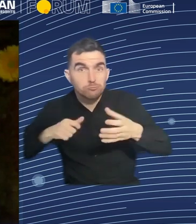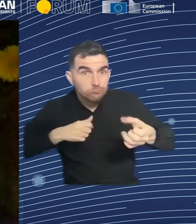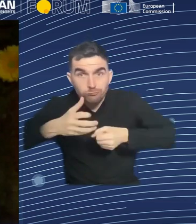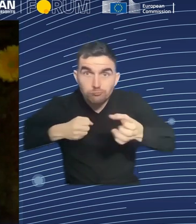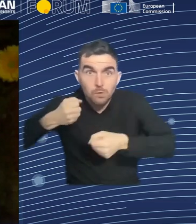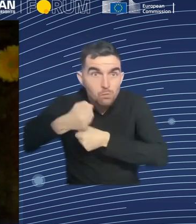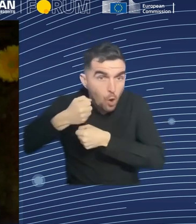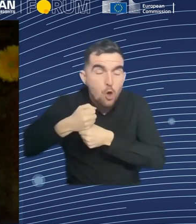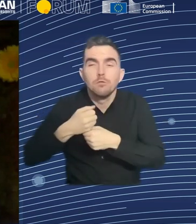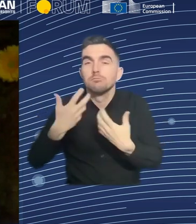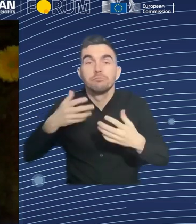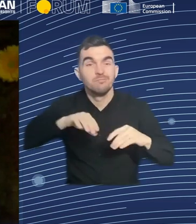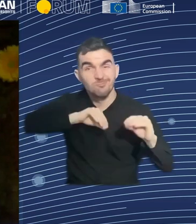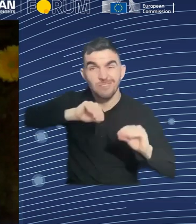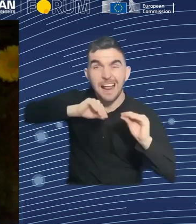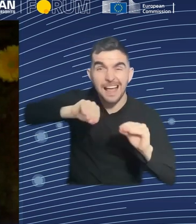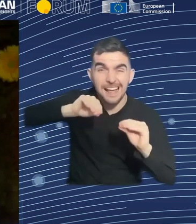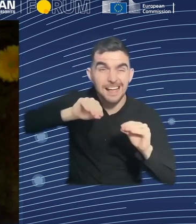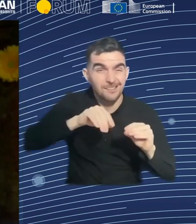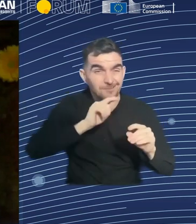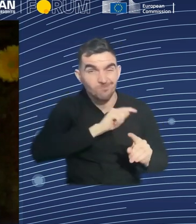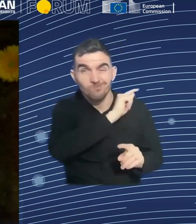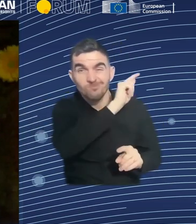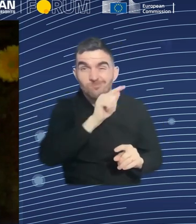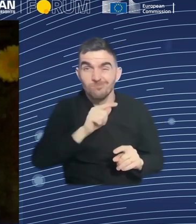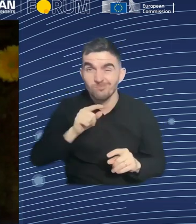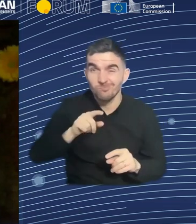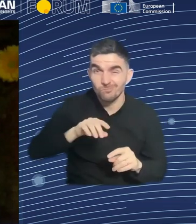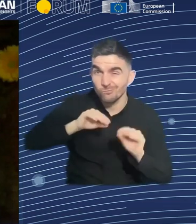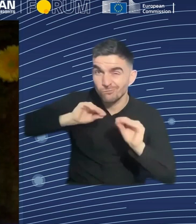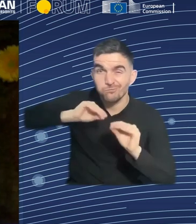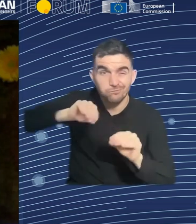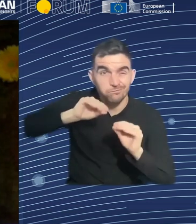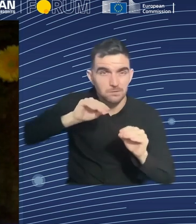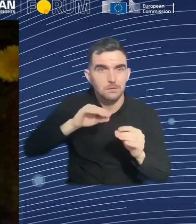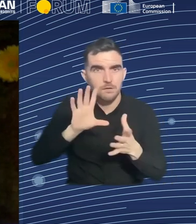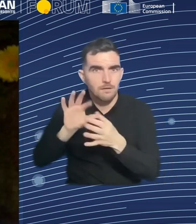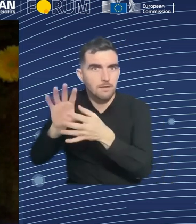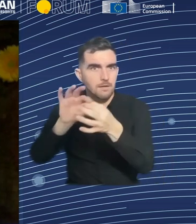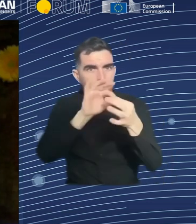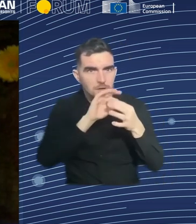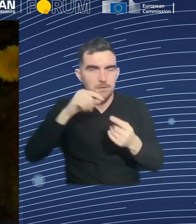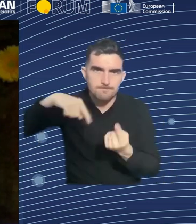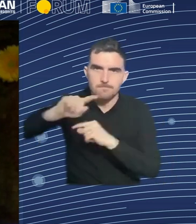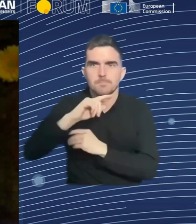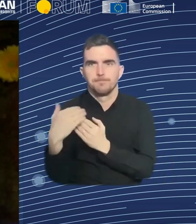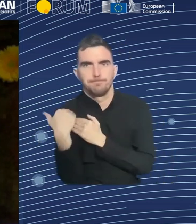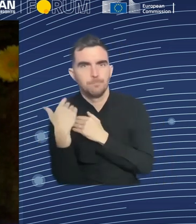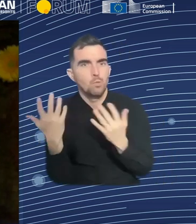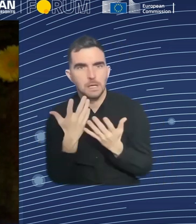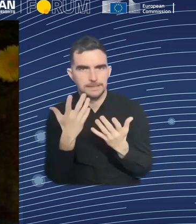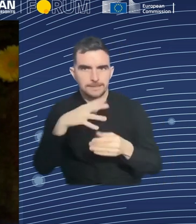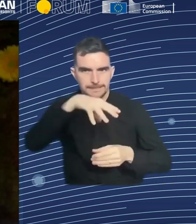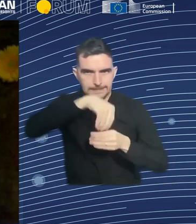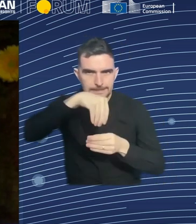they are responsible for the content. And, for example, we have proof